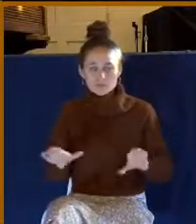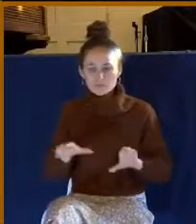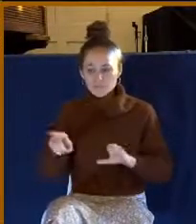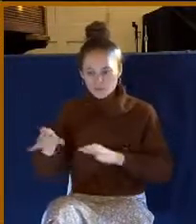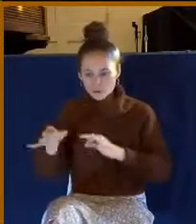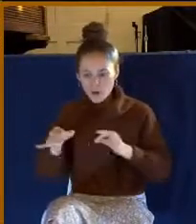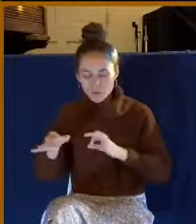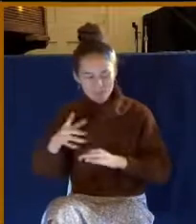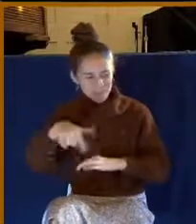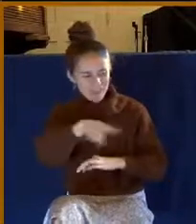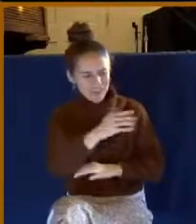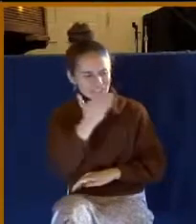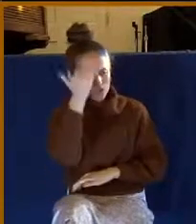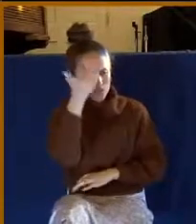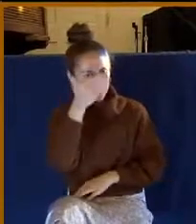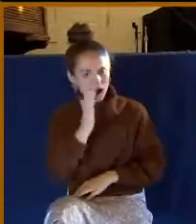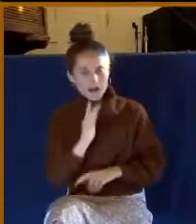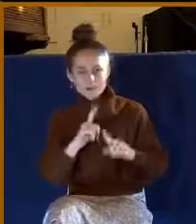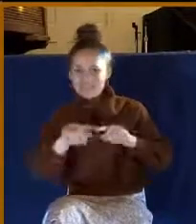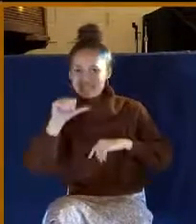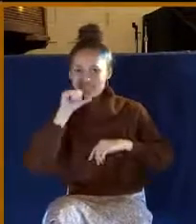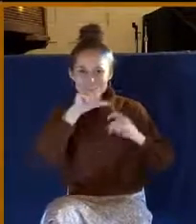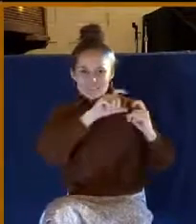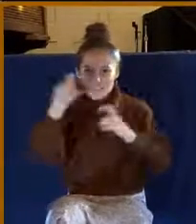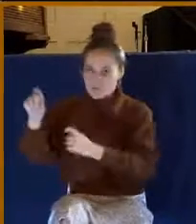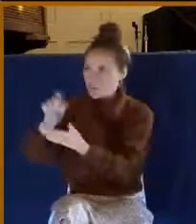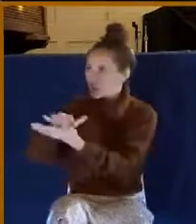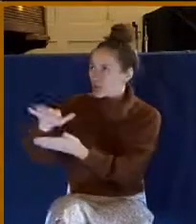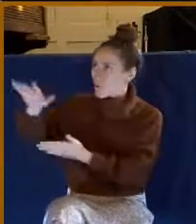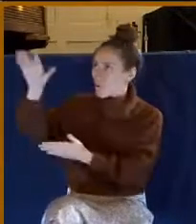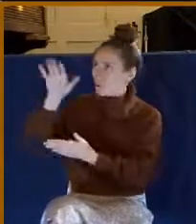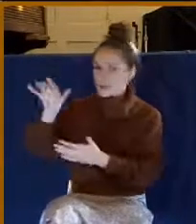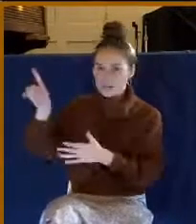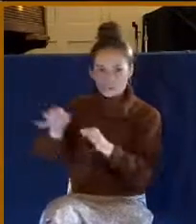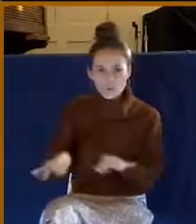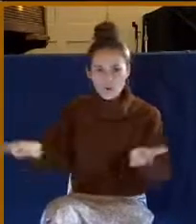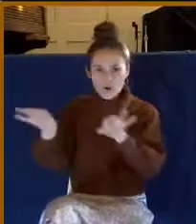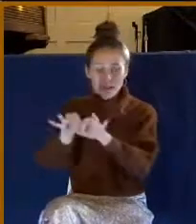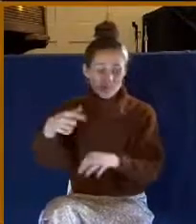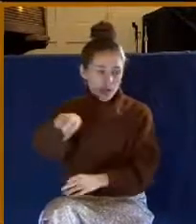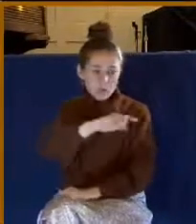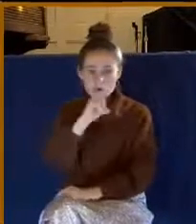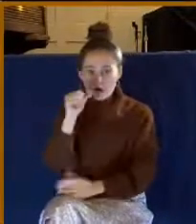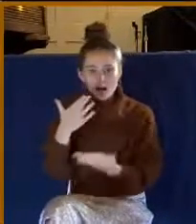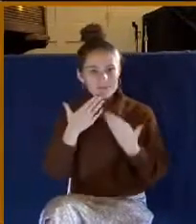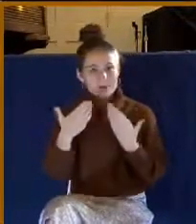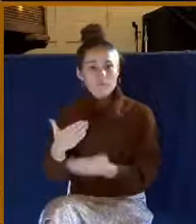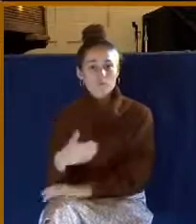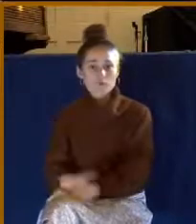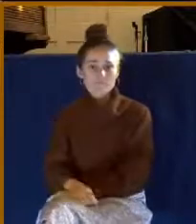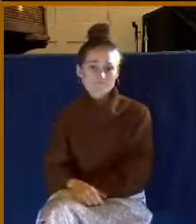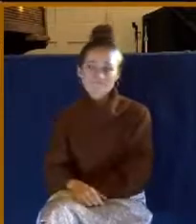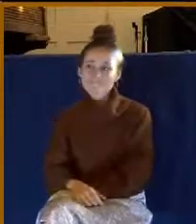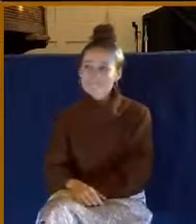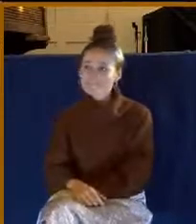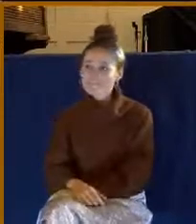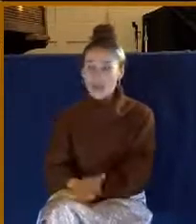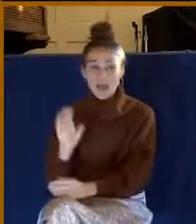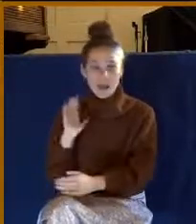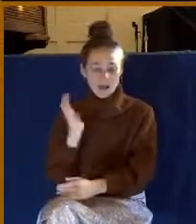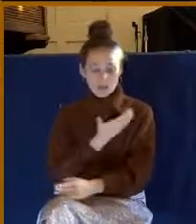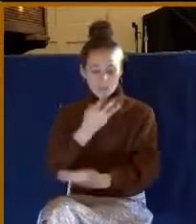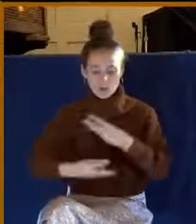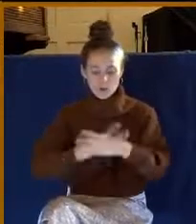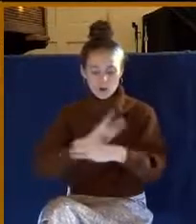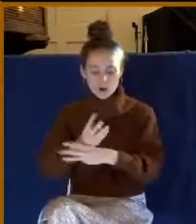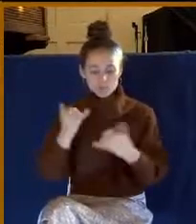they glorified Him not as God, neither were they thankful. We live in a world today that doesn't really recognize